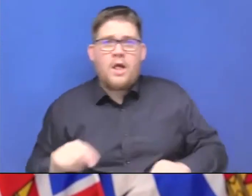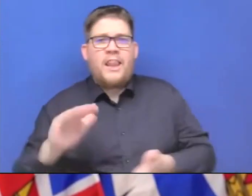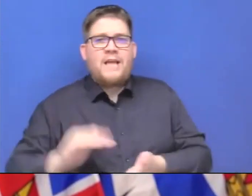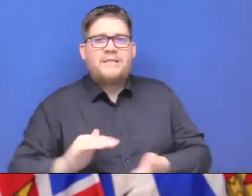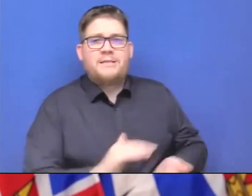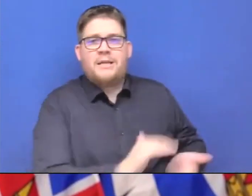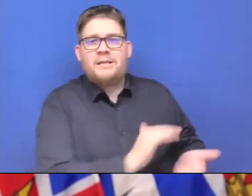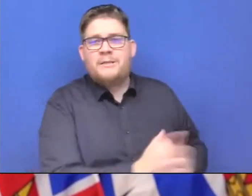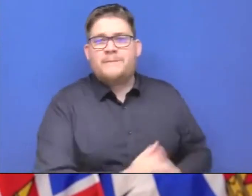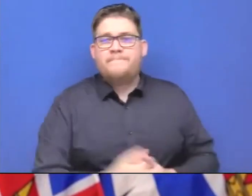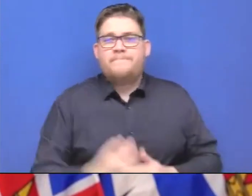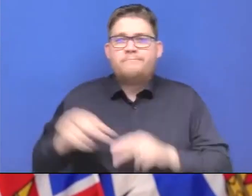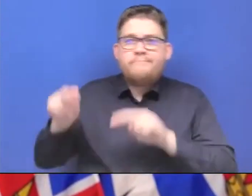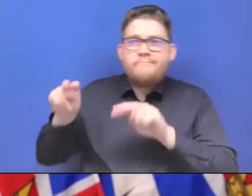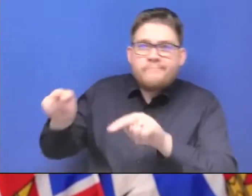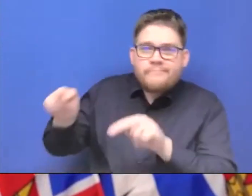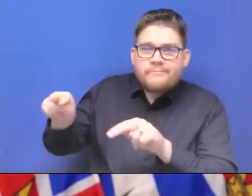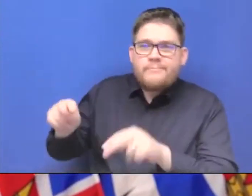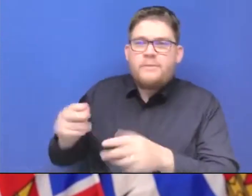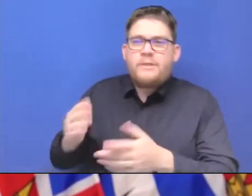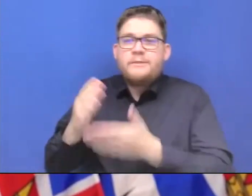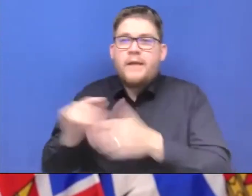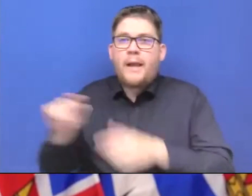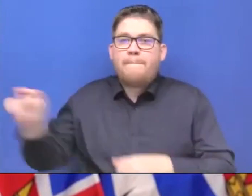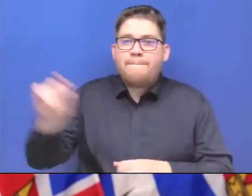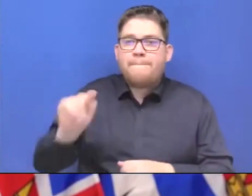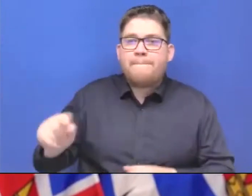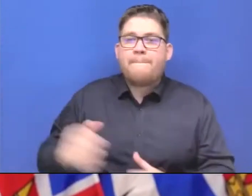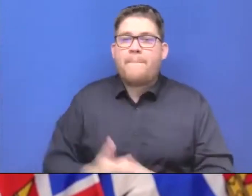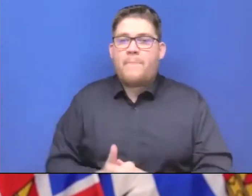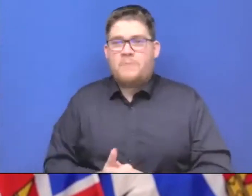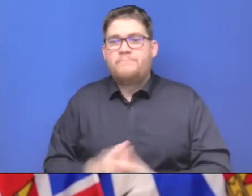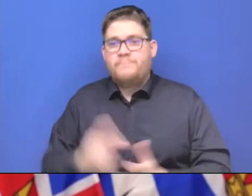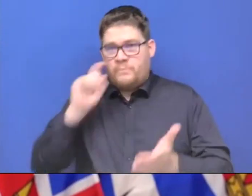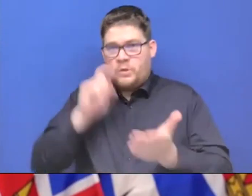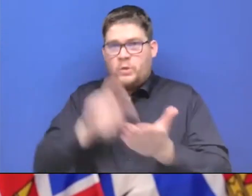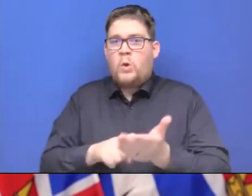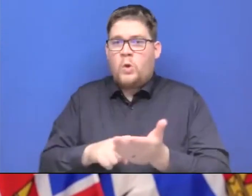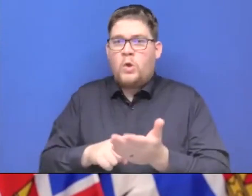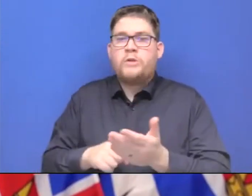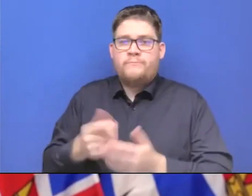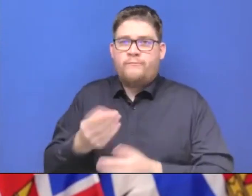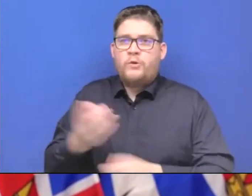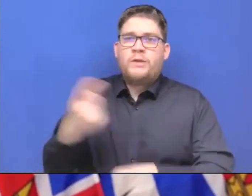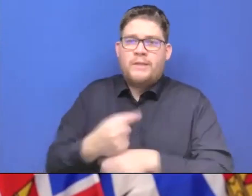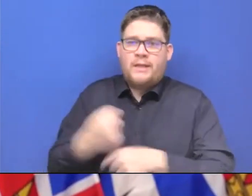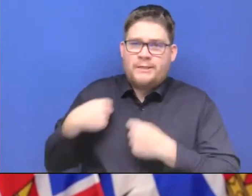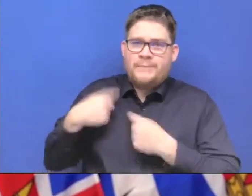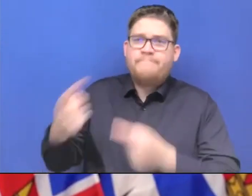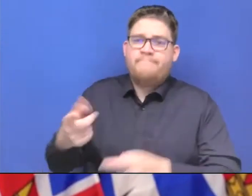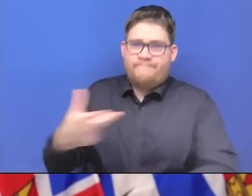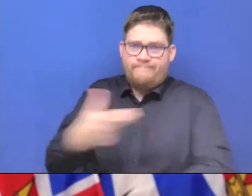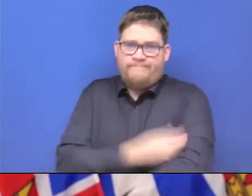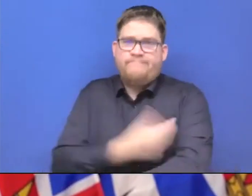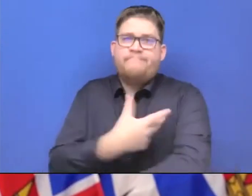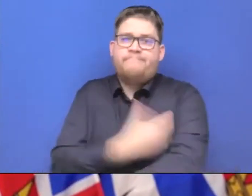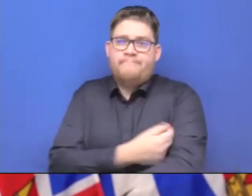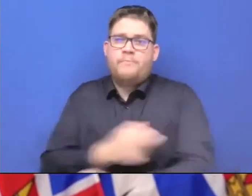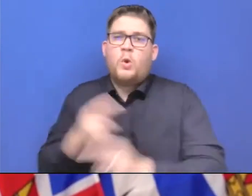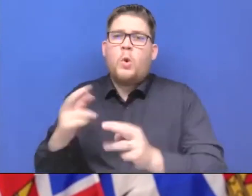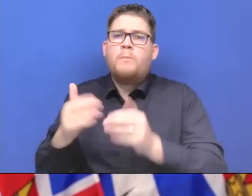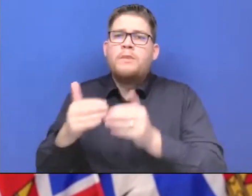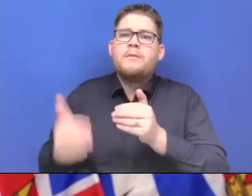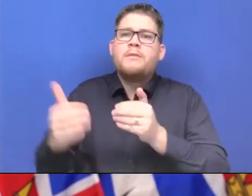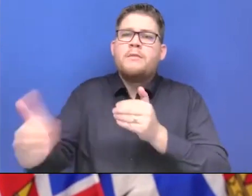hopeful certainly that some people and we've been seeing this in the last number of days will get immunized and we're hopeful that they do that and